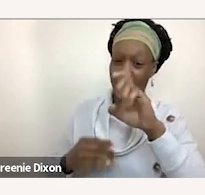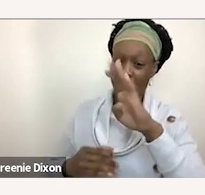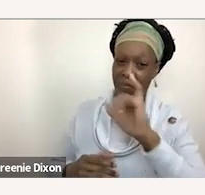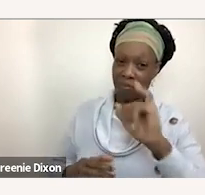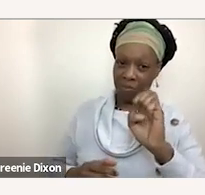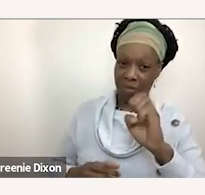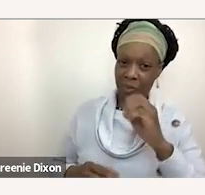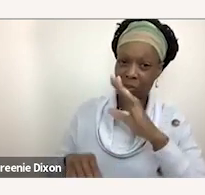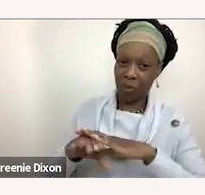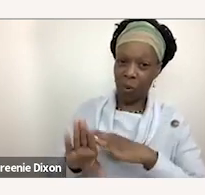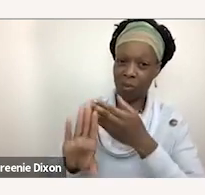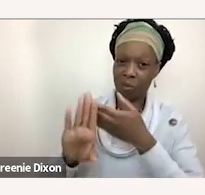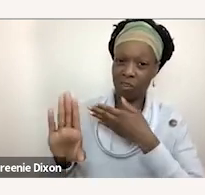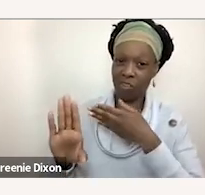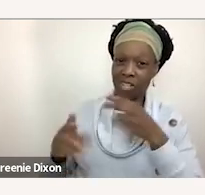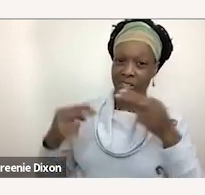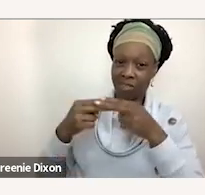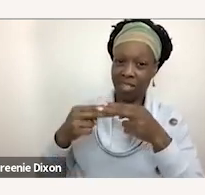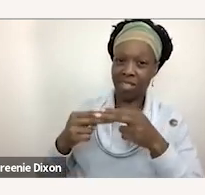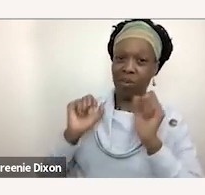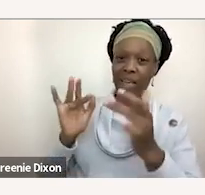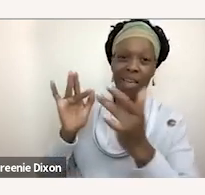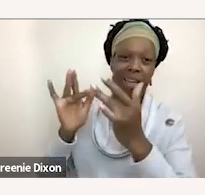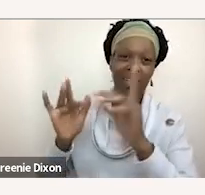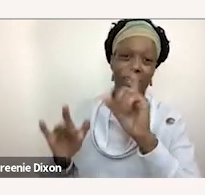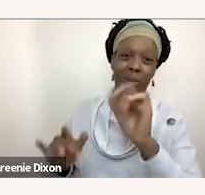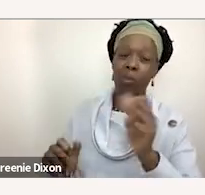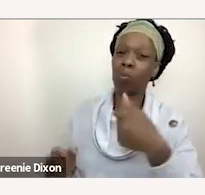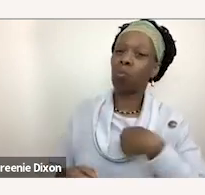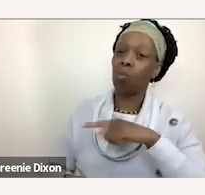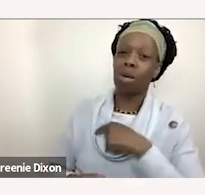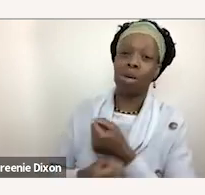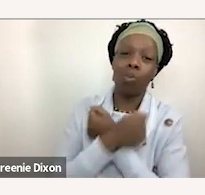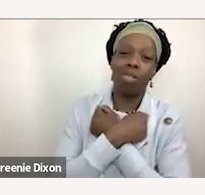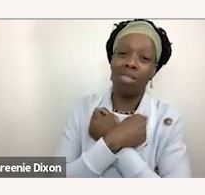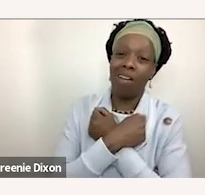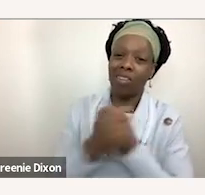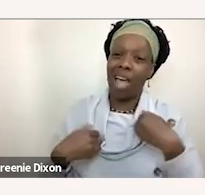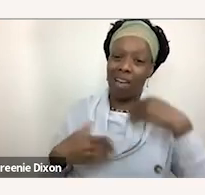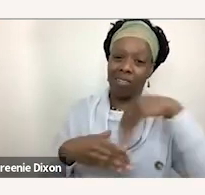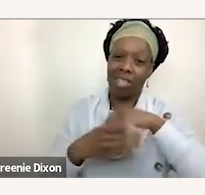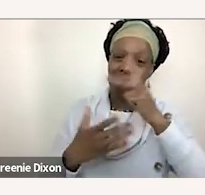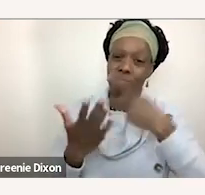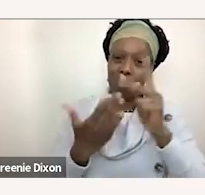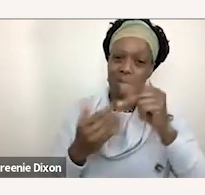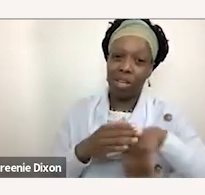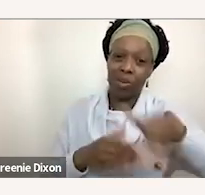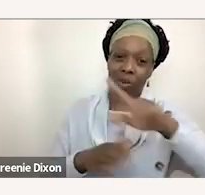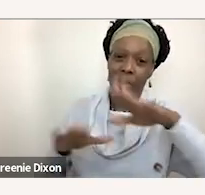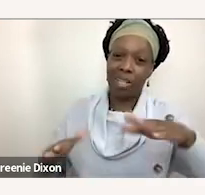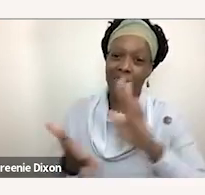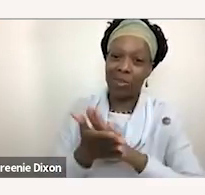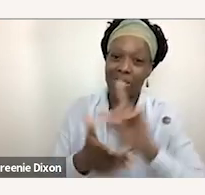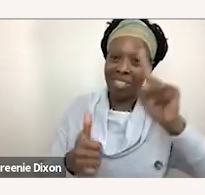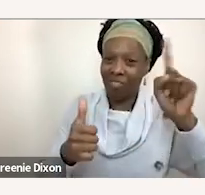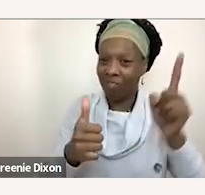on the previous slide so please reach out and we would love to get this in um your children's schools and we're just really excited so this is part one right